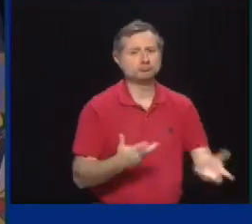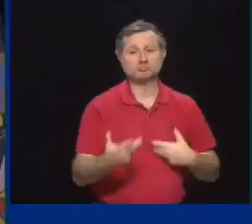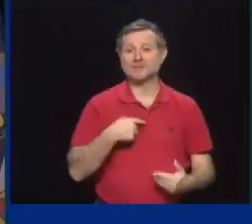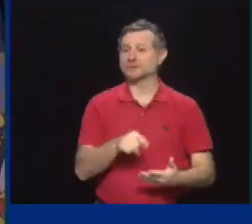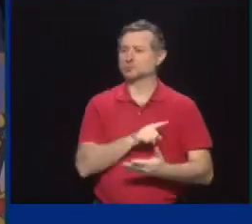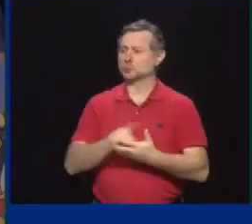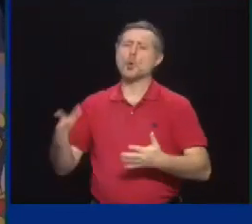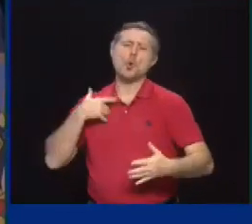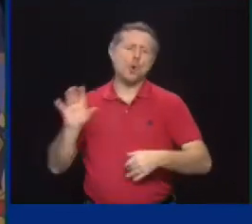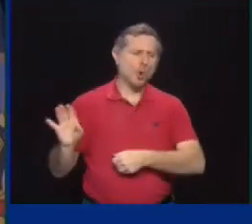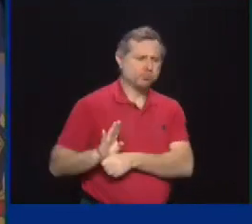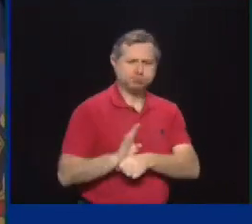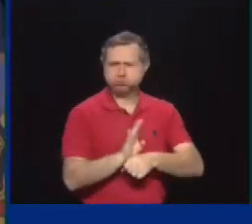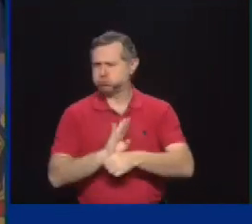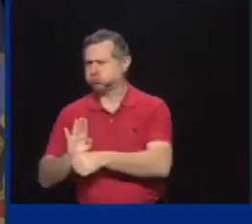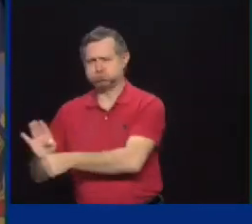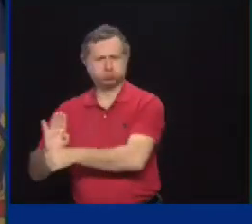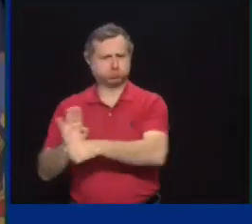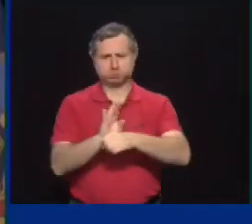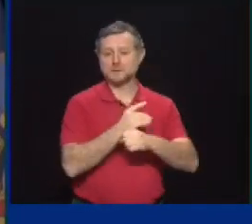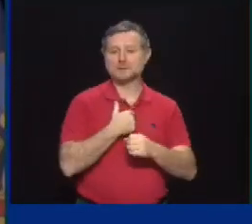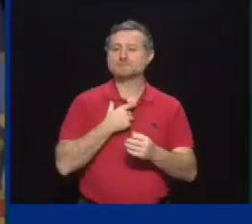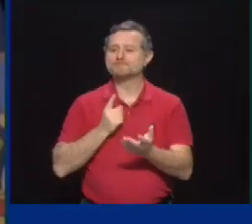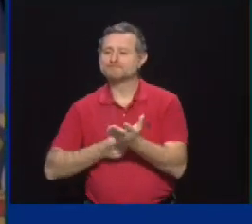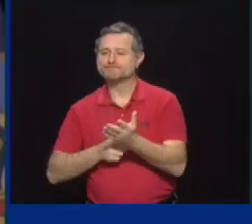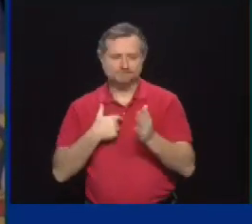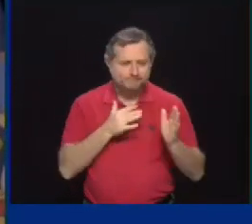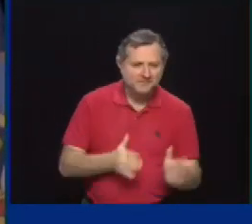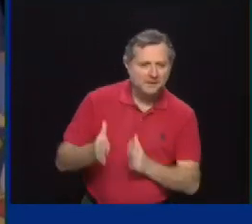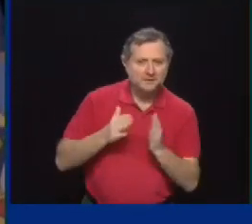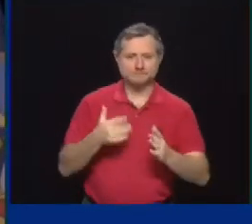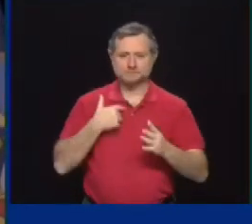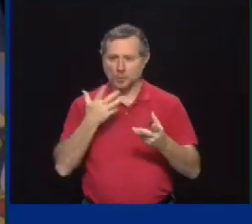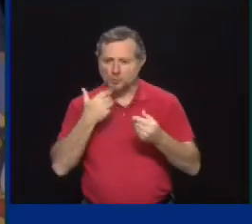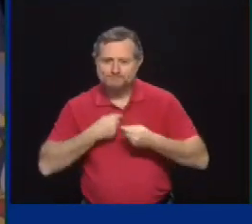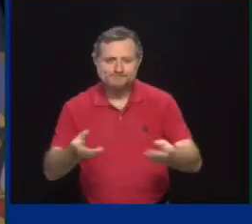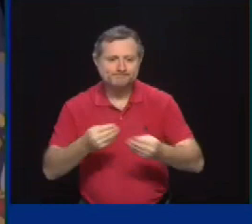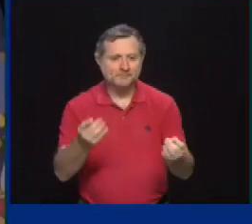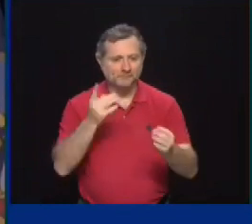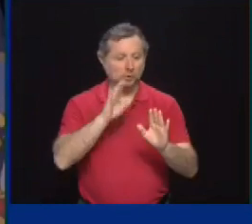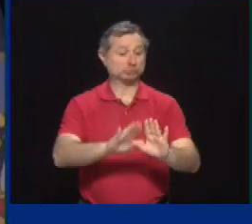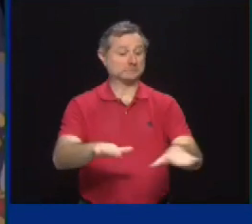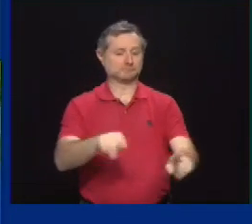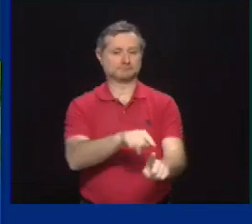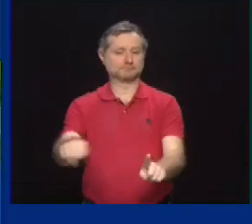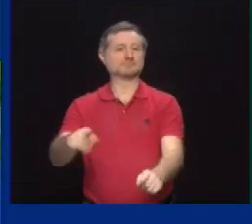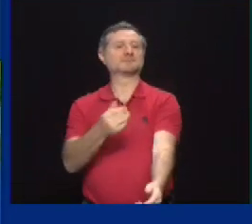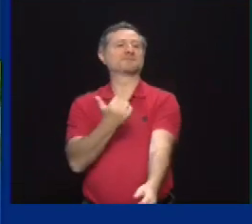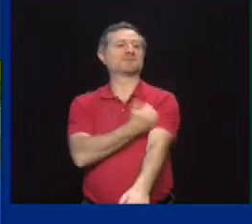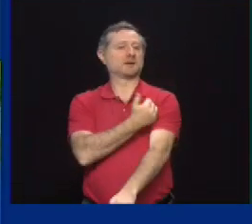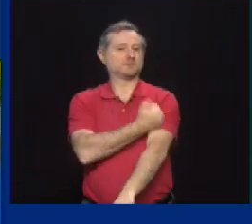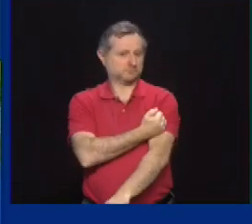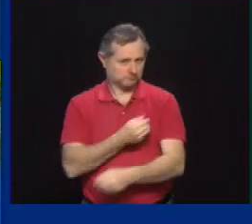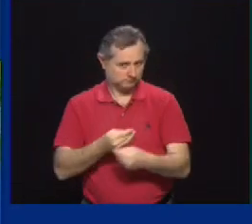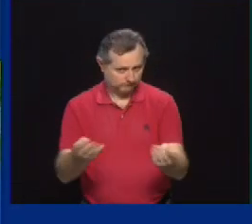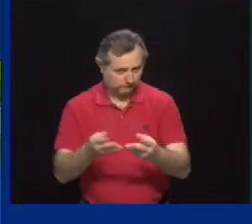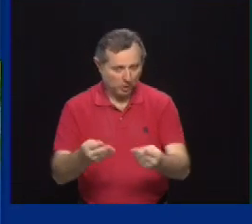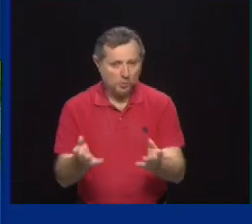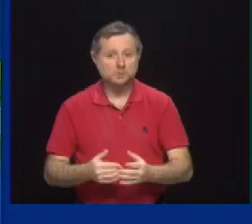operations we've been making to get our children ready to be vaccinated. So first of all, let's just look at some of the numbers on how we're doing.